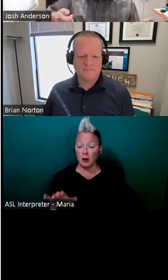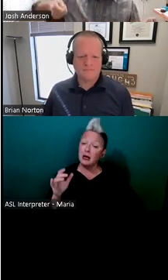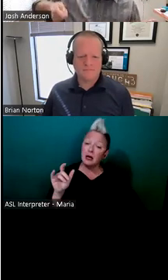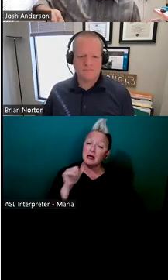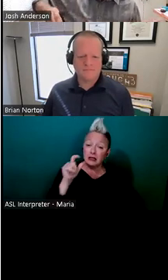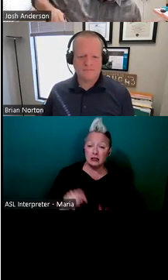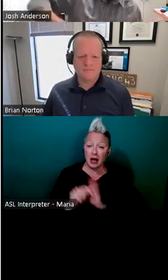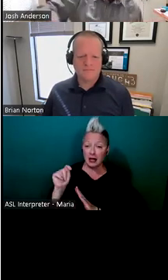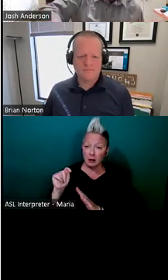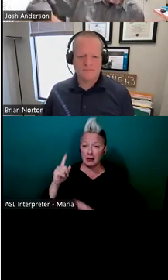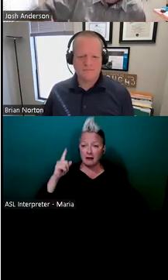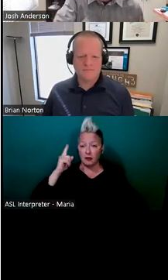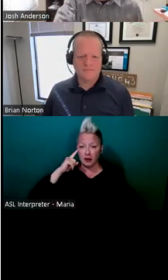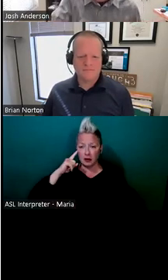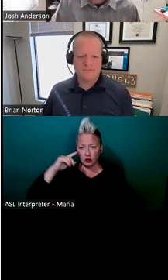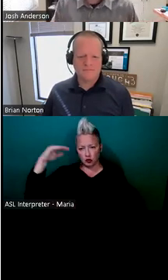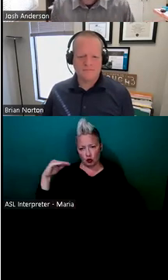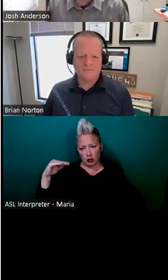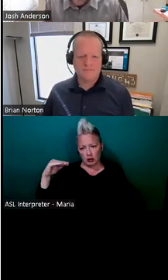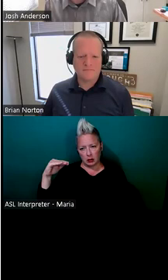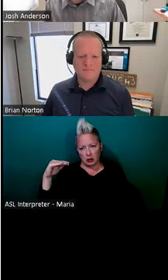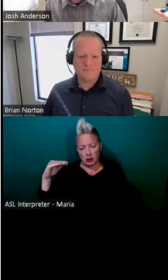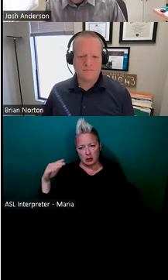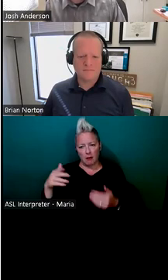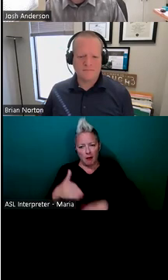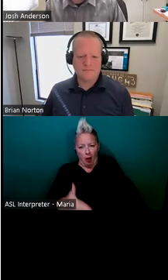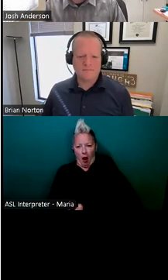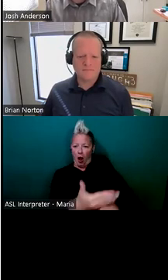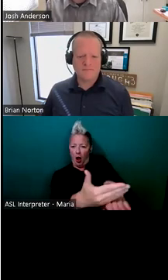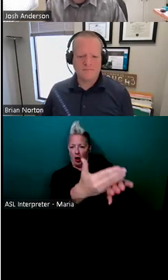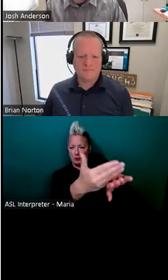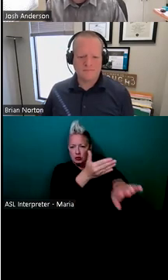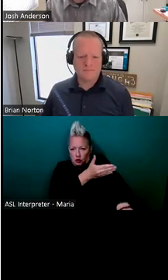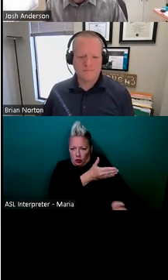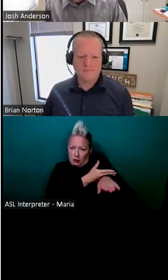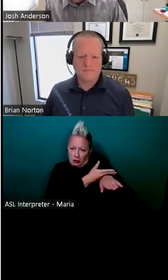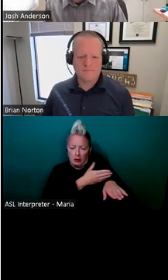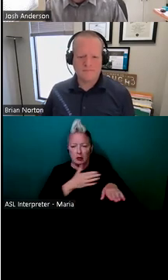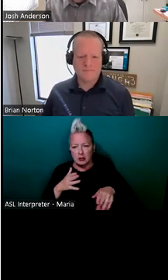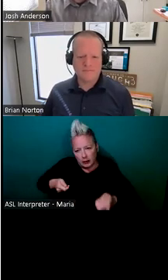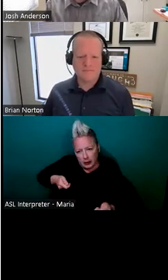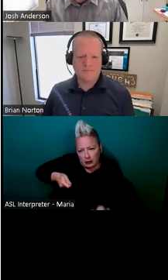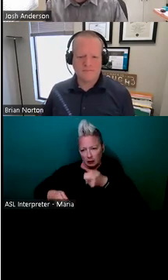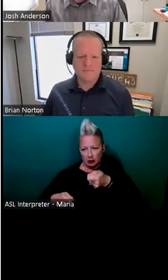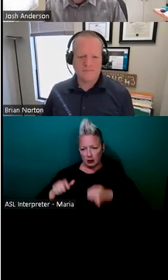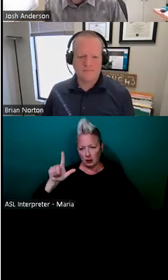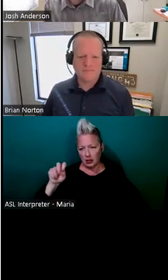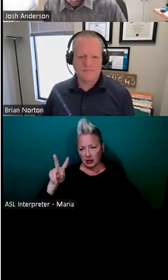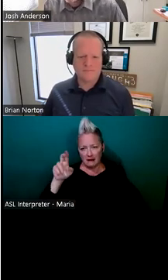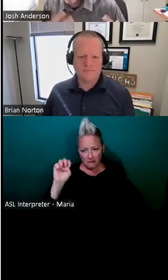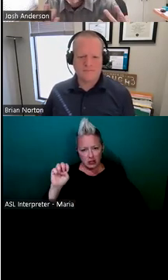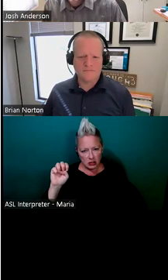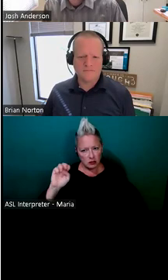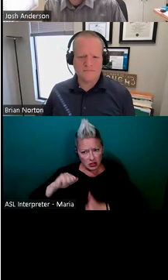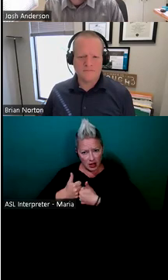of stature, uh, getting leverage sometimes can be a bit of a challenge as well. So in order to accommodate, you can see a few things there.